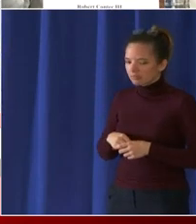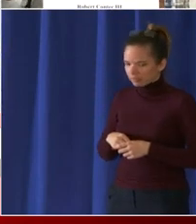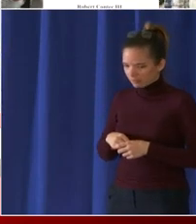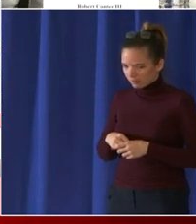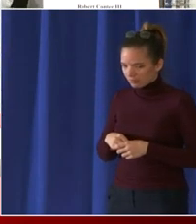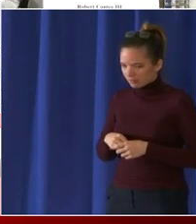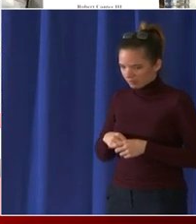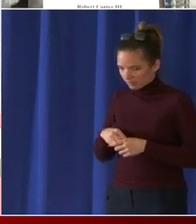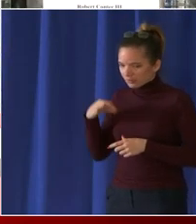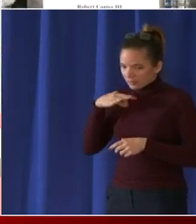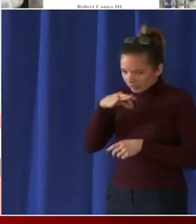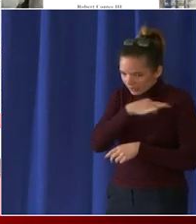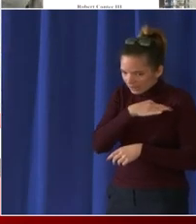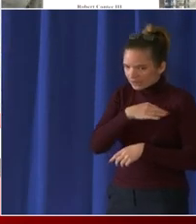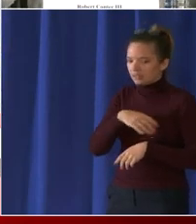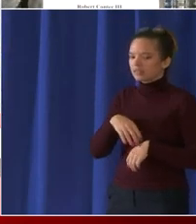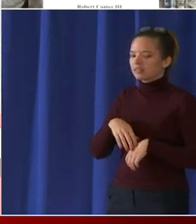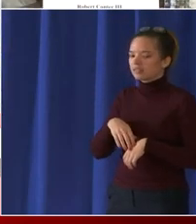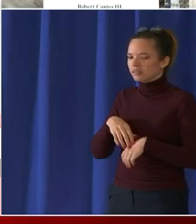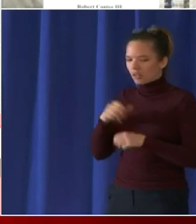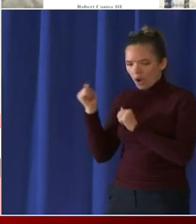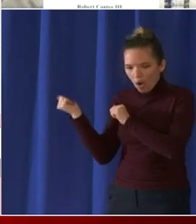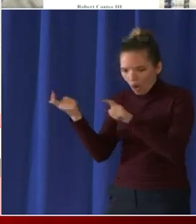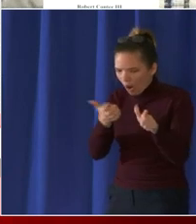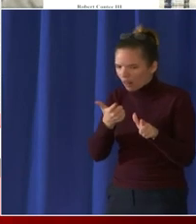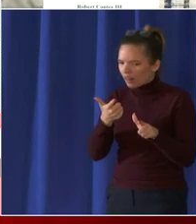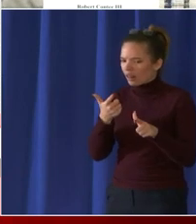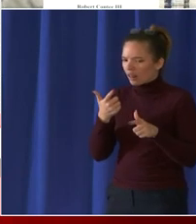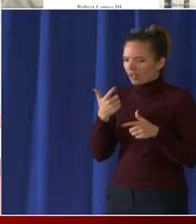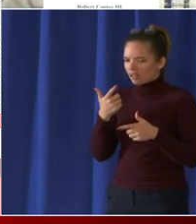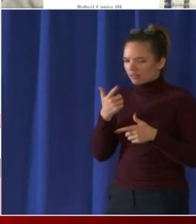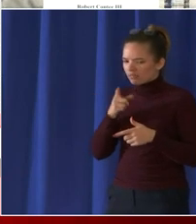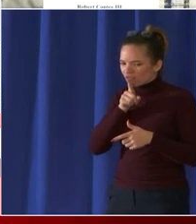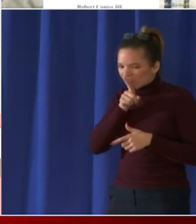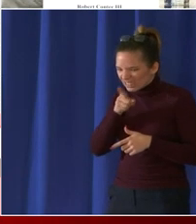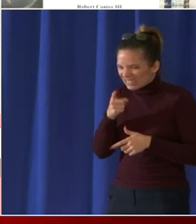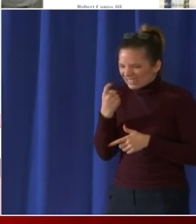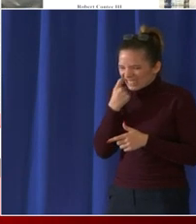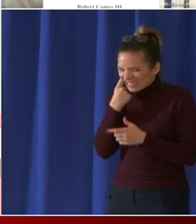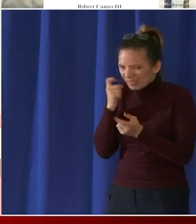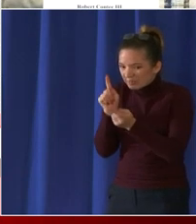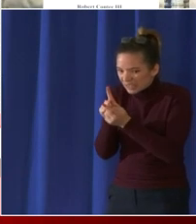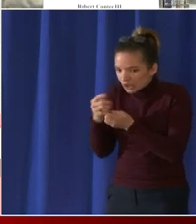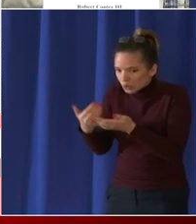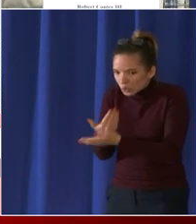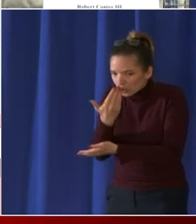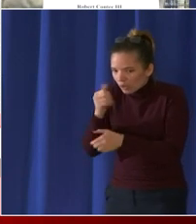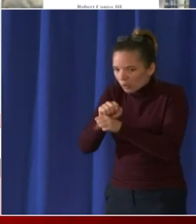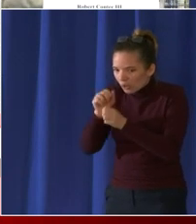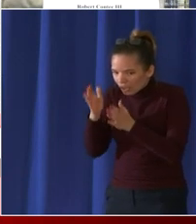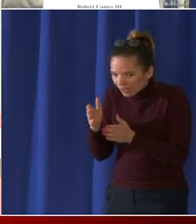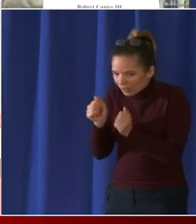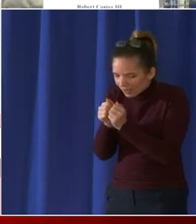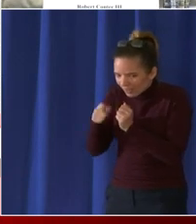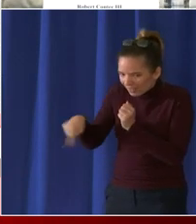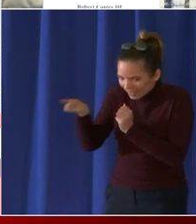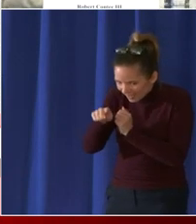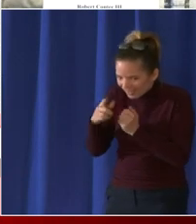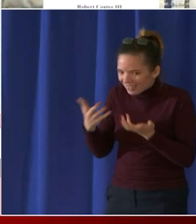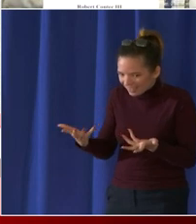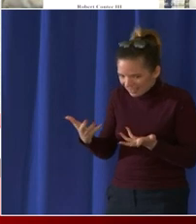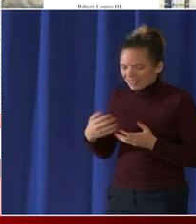members my staff were you know all new to me being the chief of police so you know balancing all of that and and